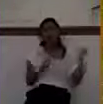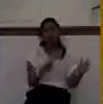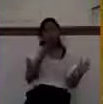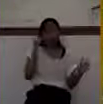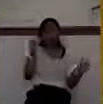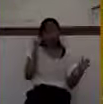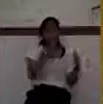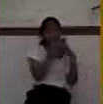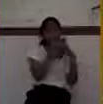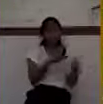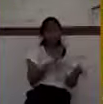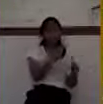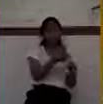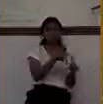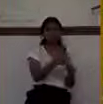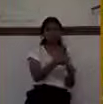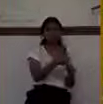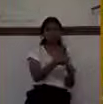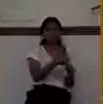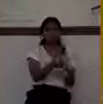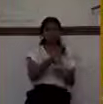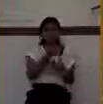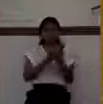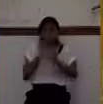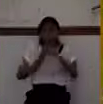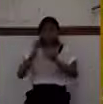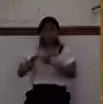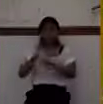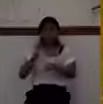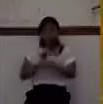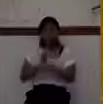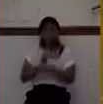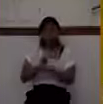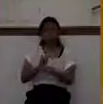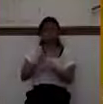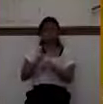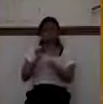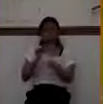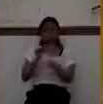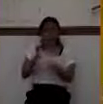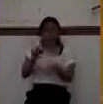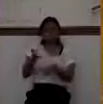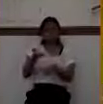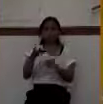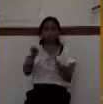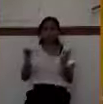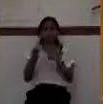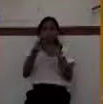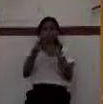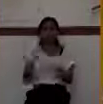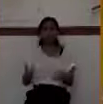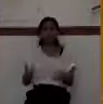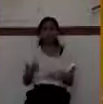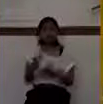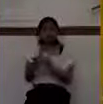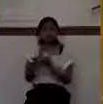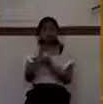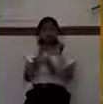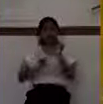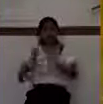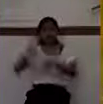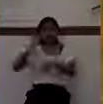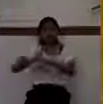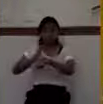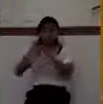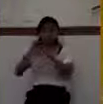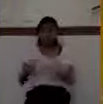worship in a divided church. Some people work in a place where there's division. If any place should be united, it